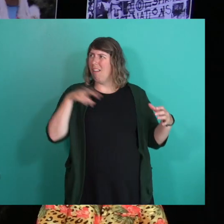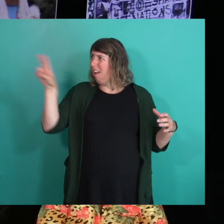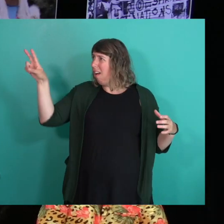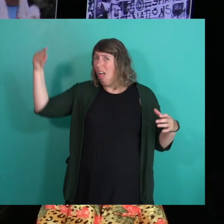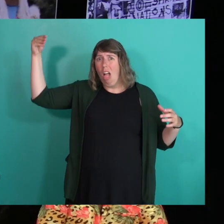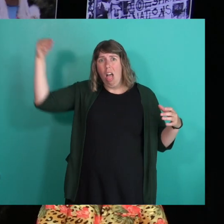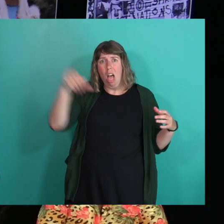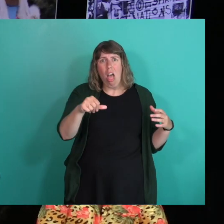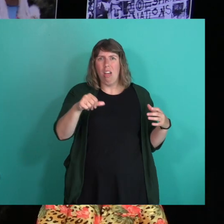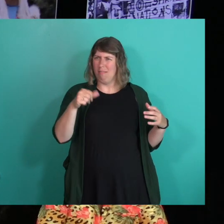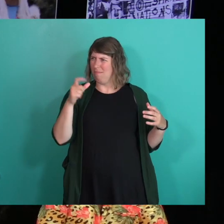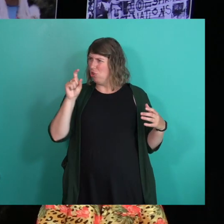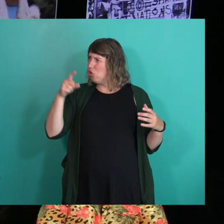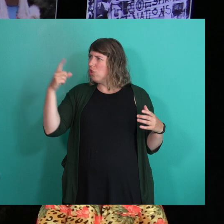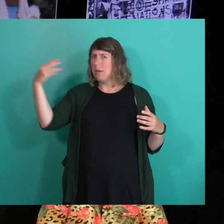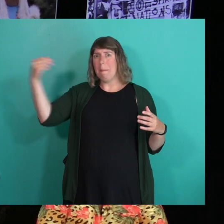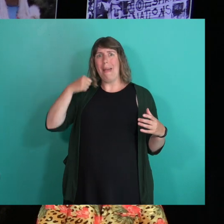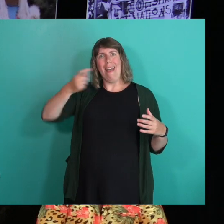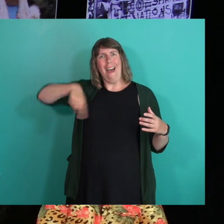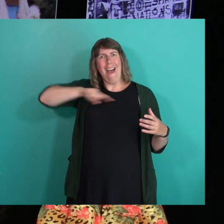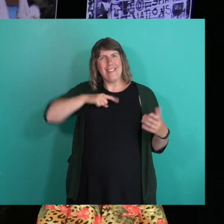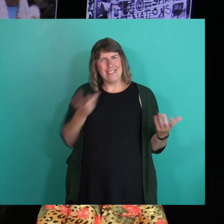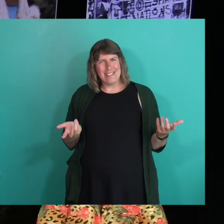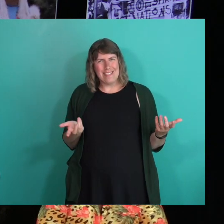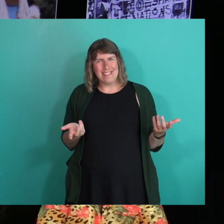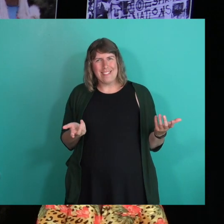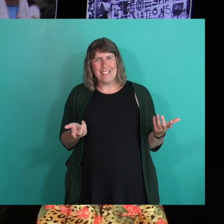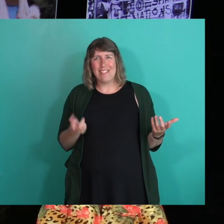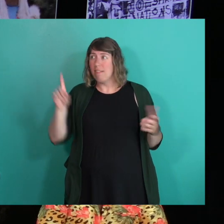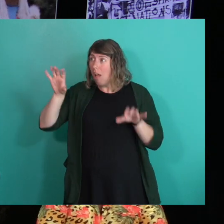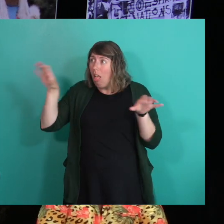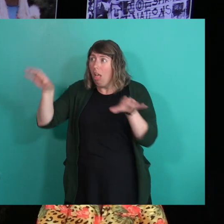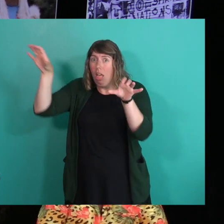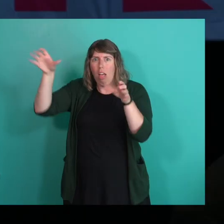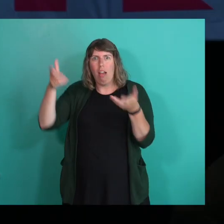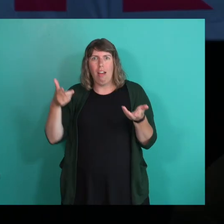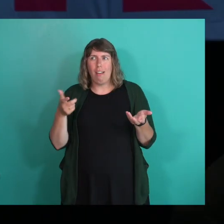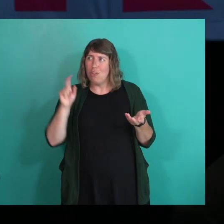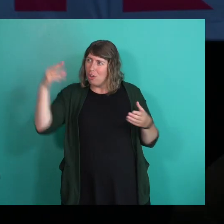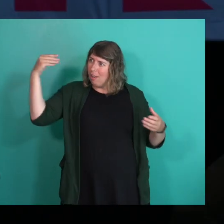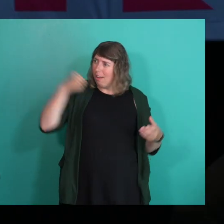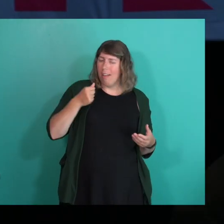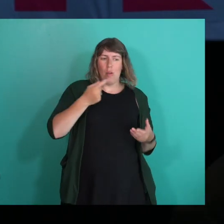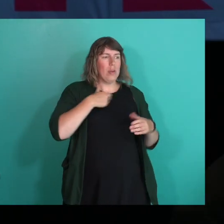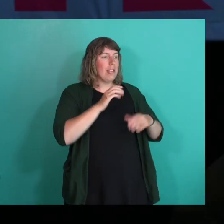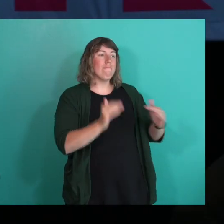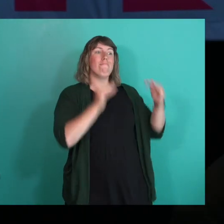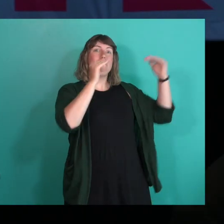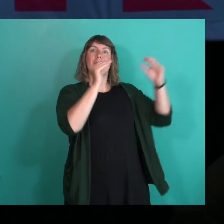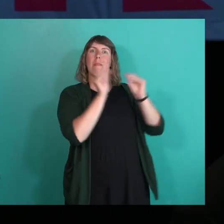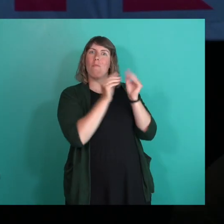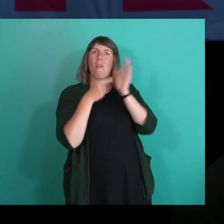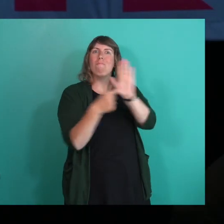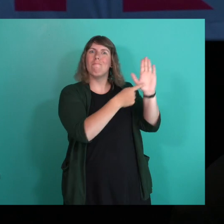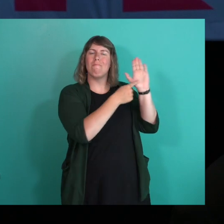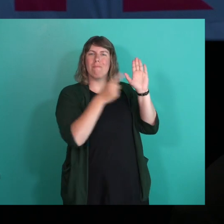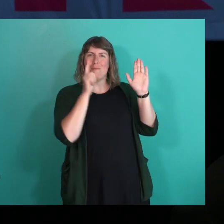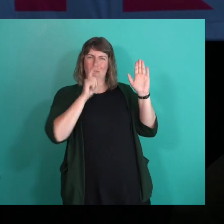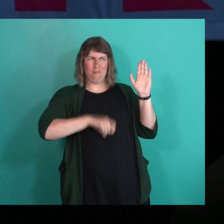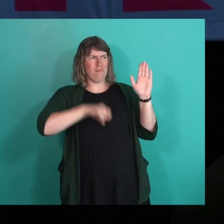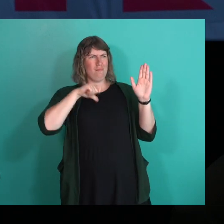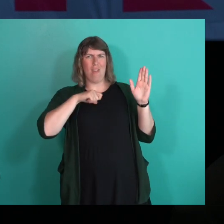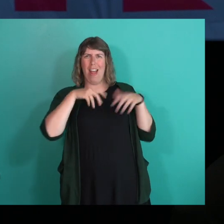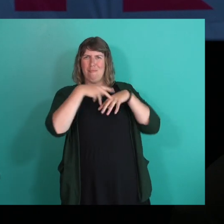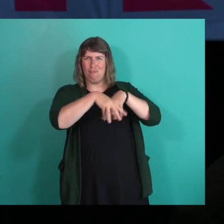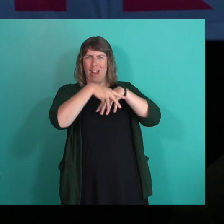hell don't you give some of your money to us so that we could have a better display in the Pride